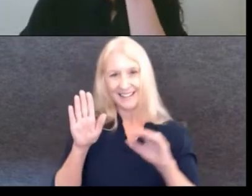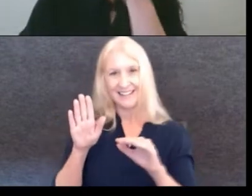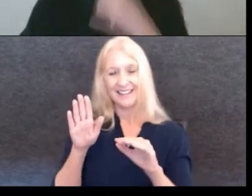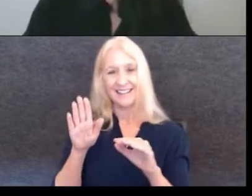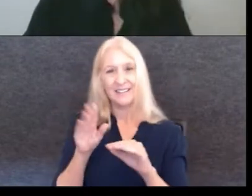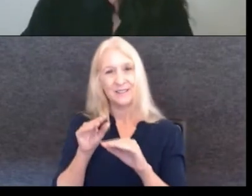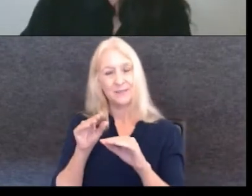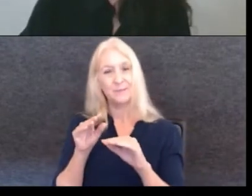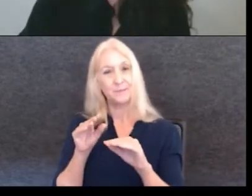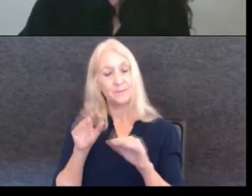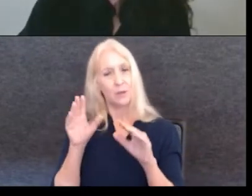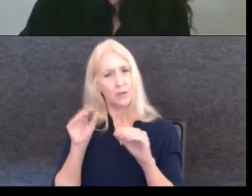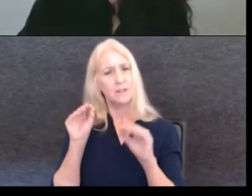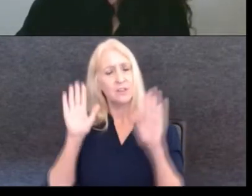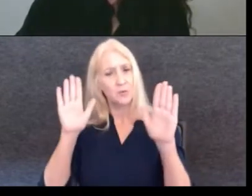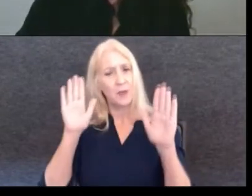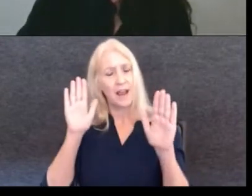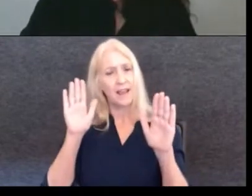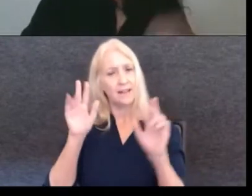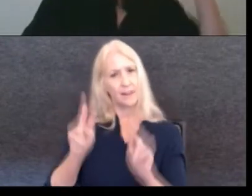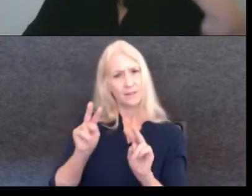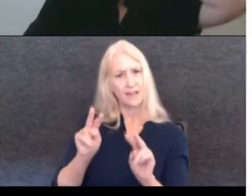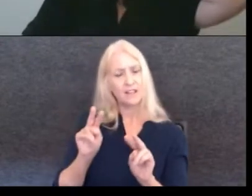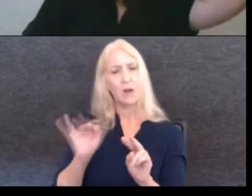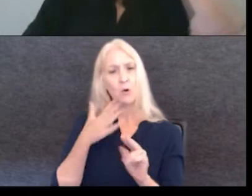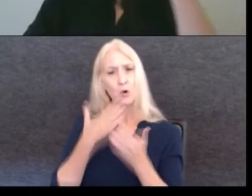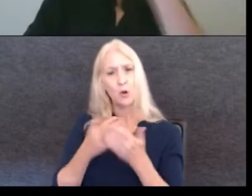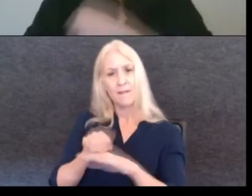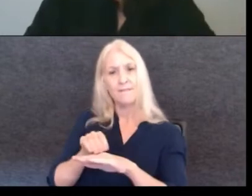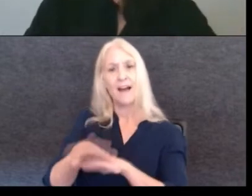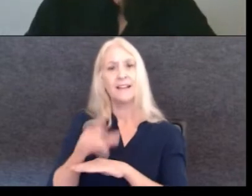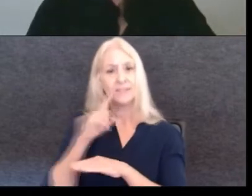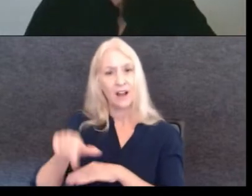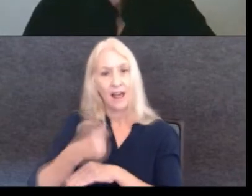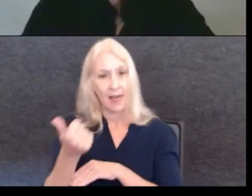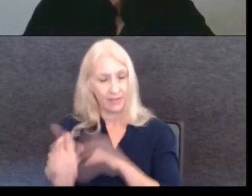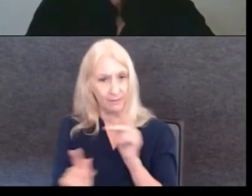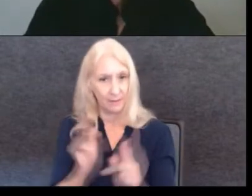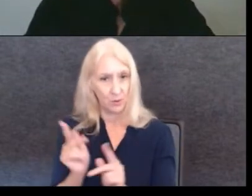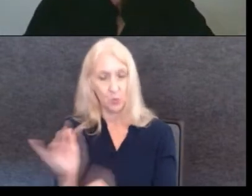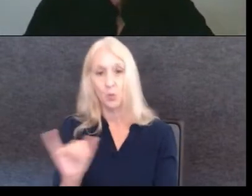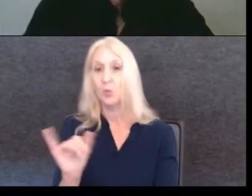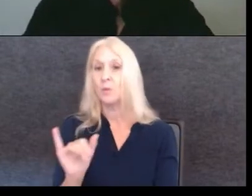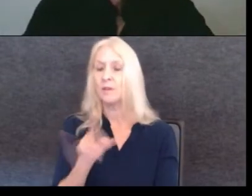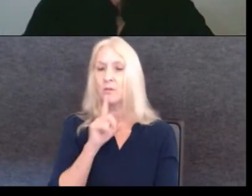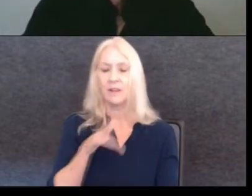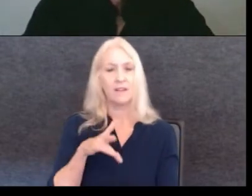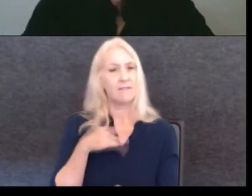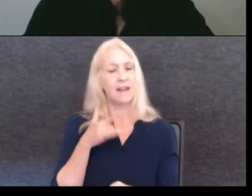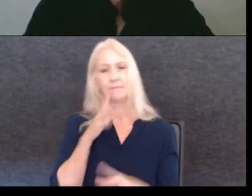It's a great observation, and also really good advice for others, too, that you really felt